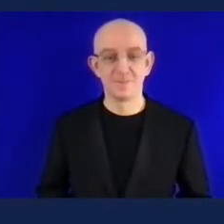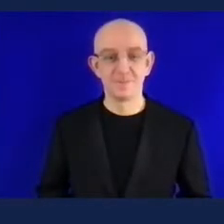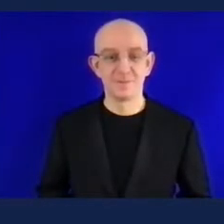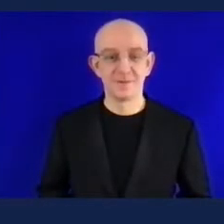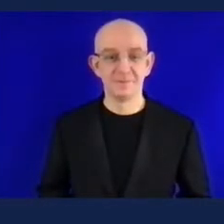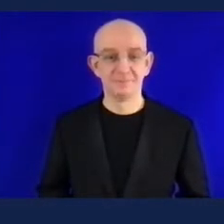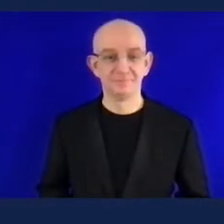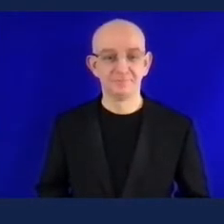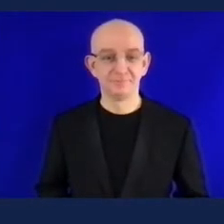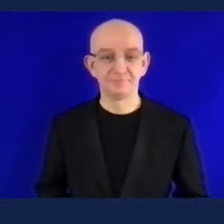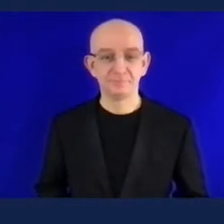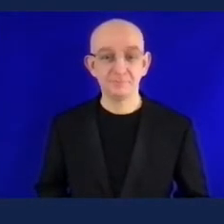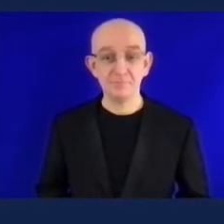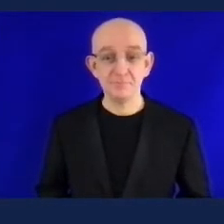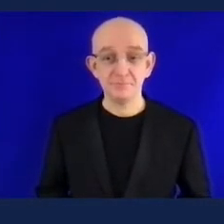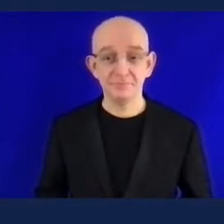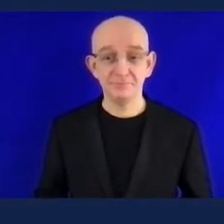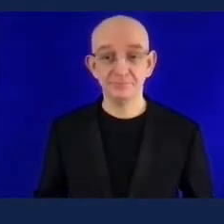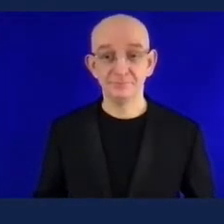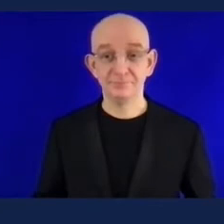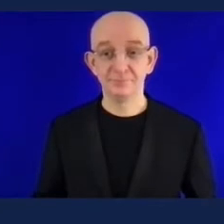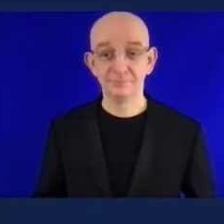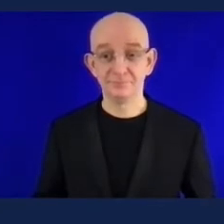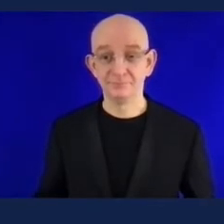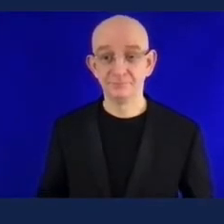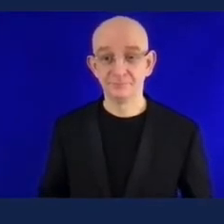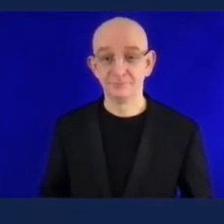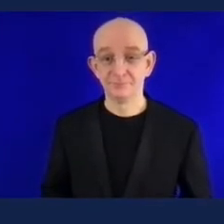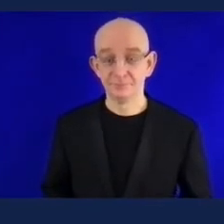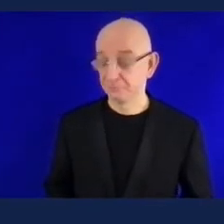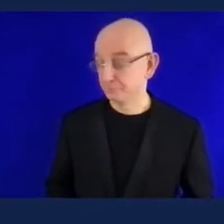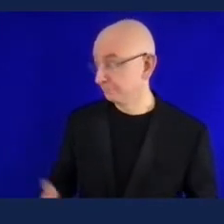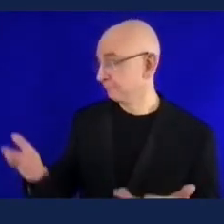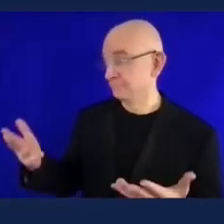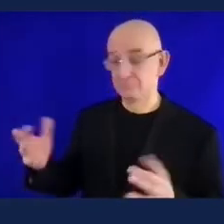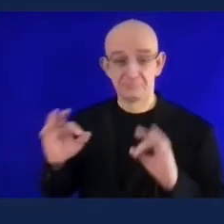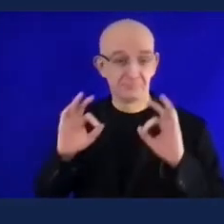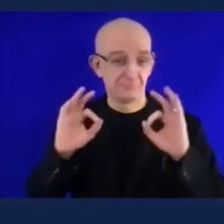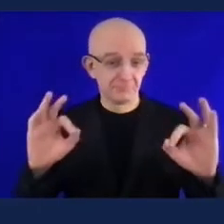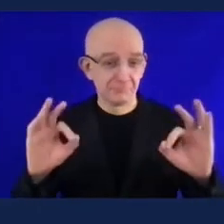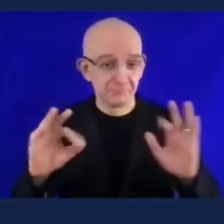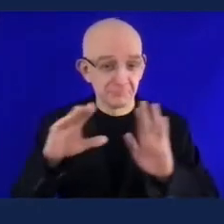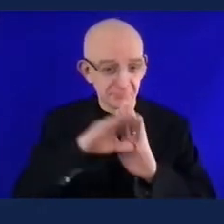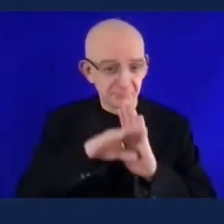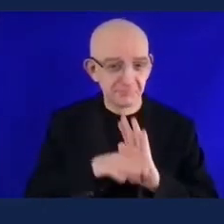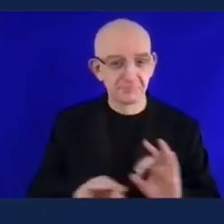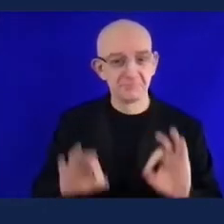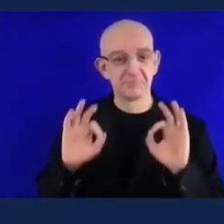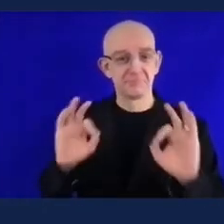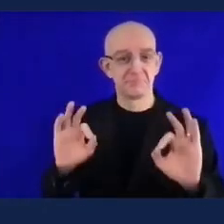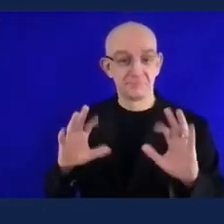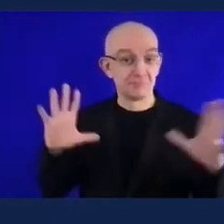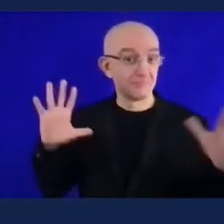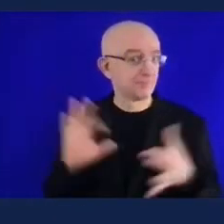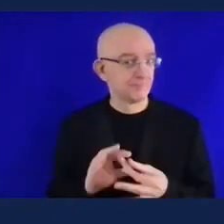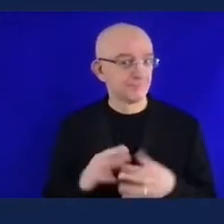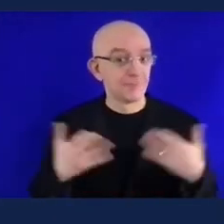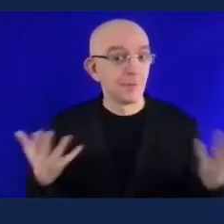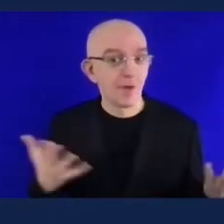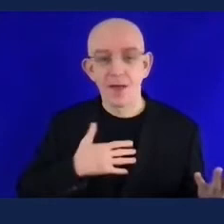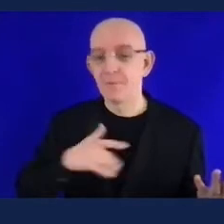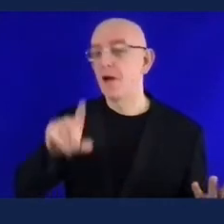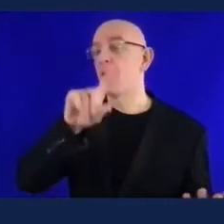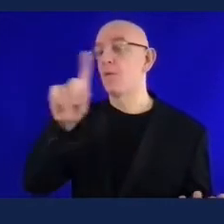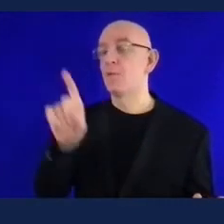to to achieve this um what what would you say to these sporting organizations in terms of trusting ngos like